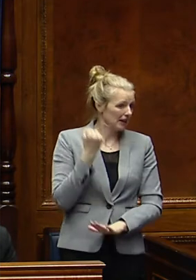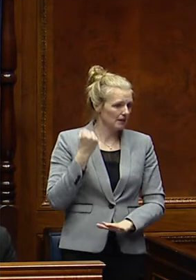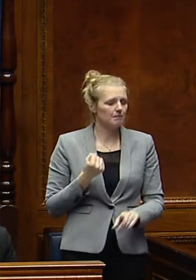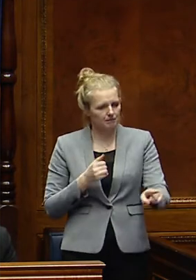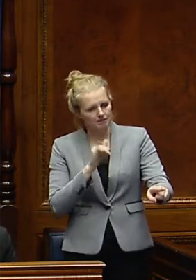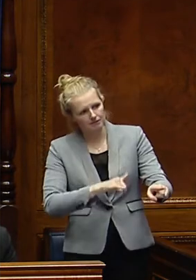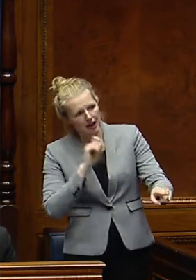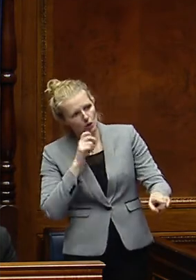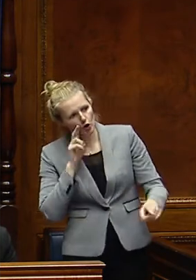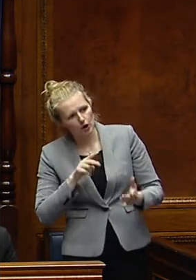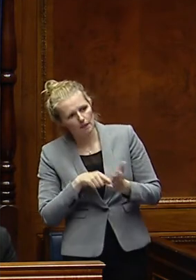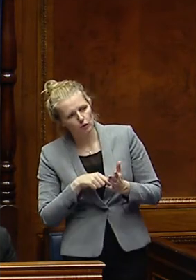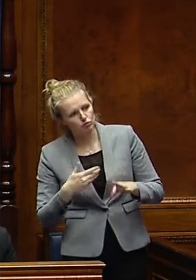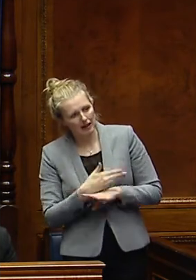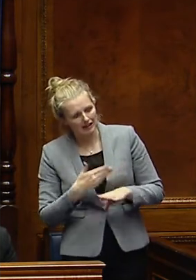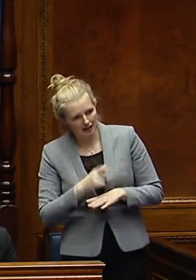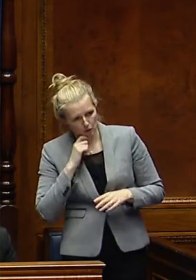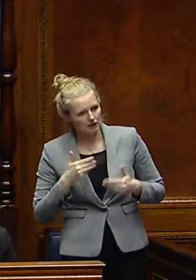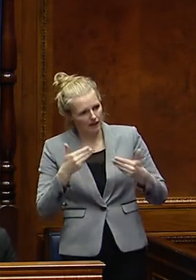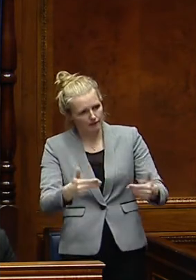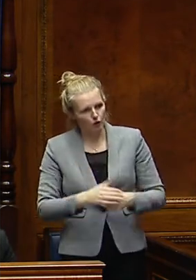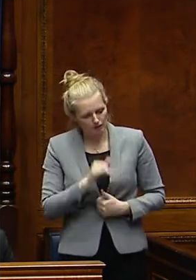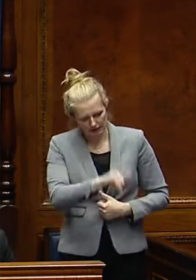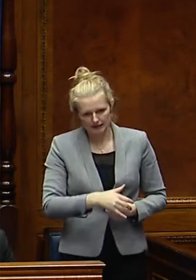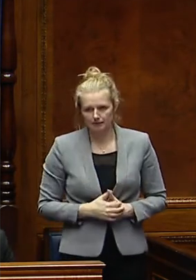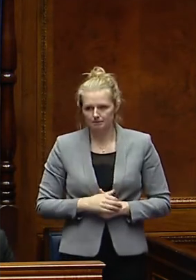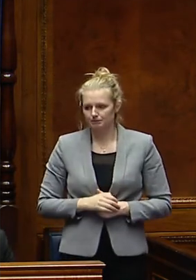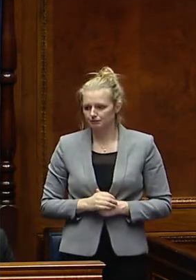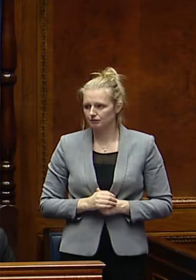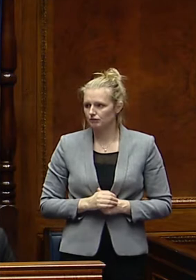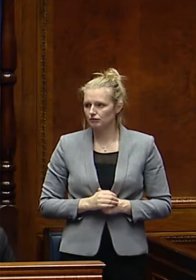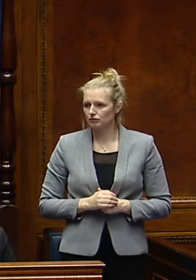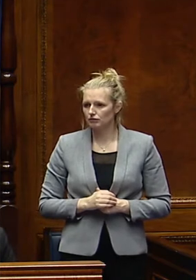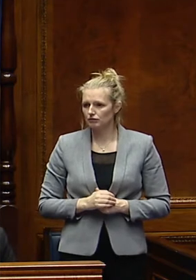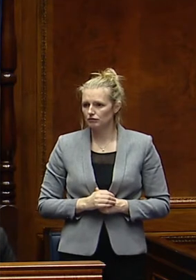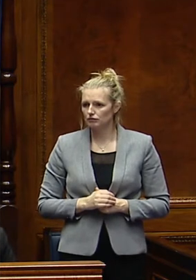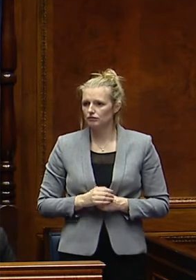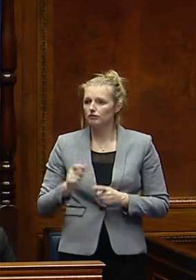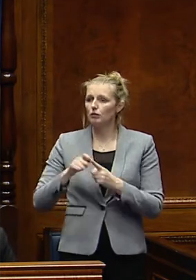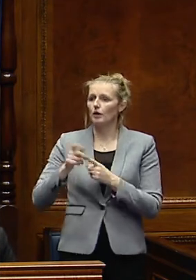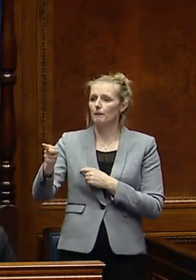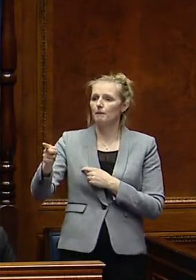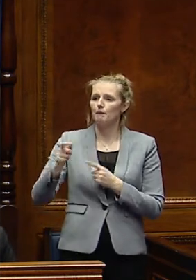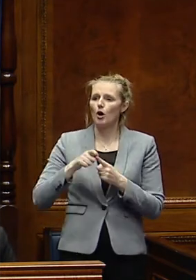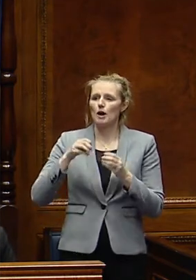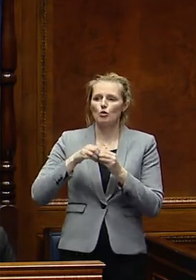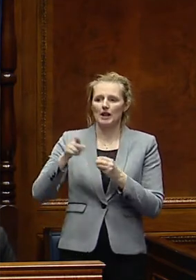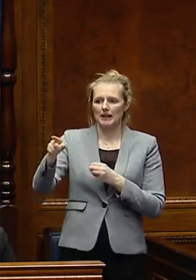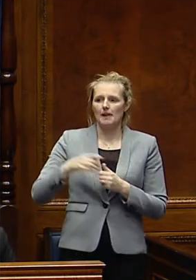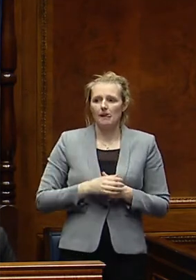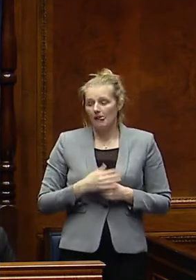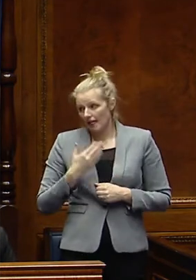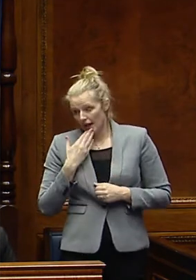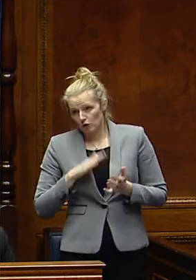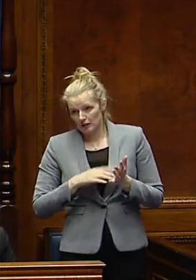be looking at those best practices and taking those forward in the time ahead. I call Paula Bradley. Thank you,